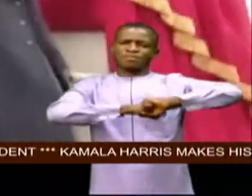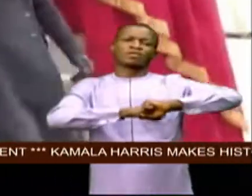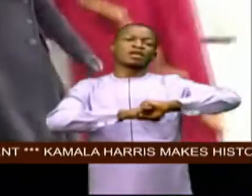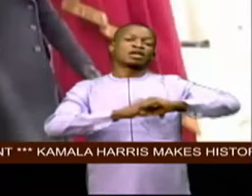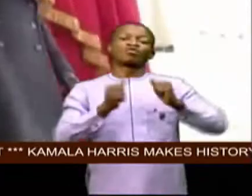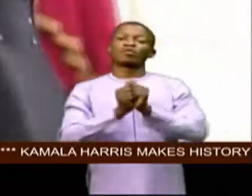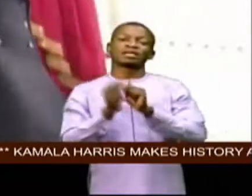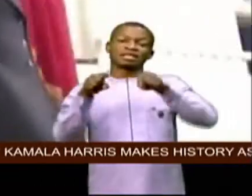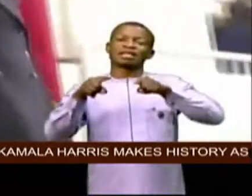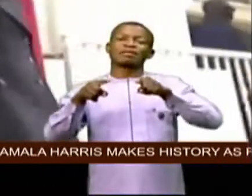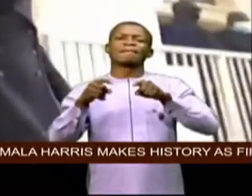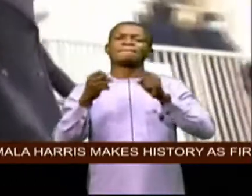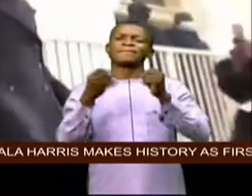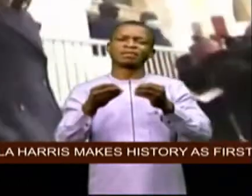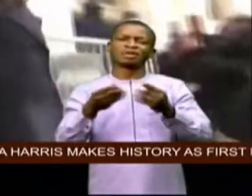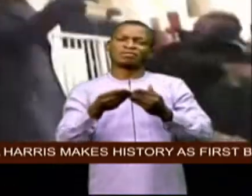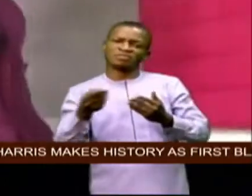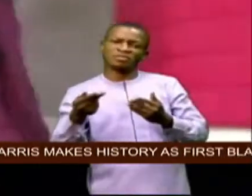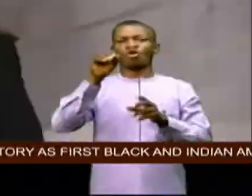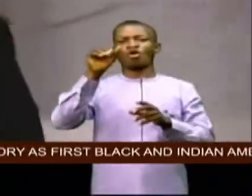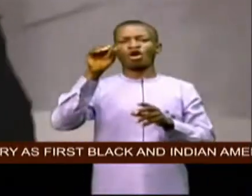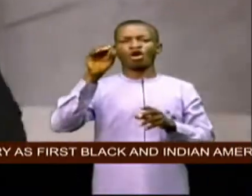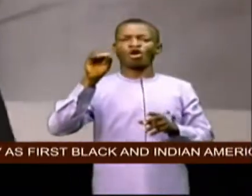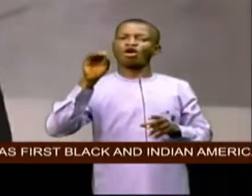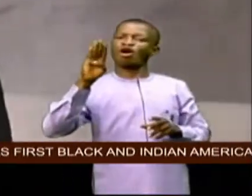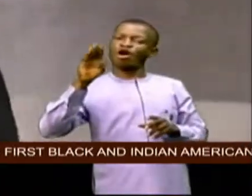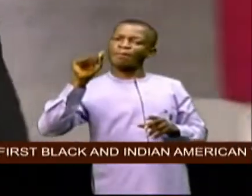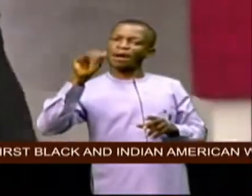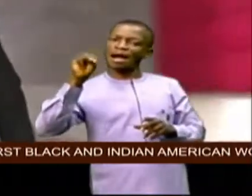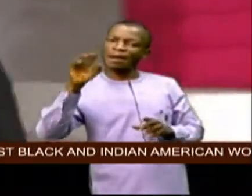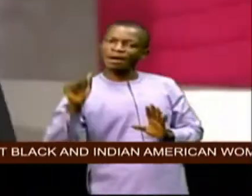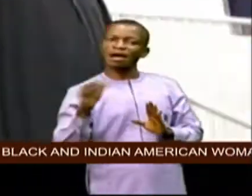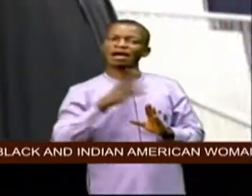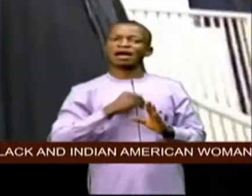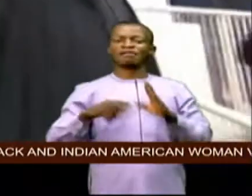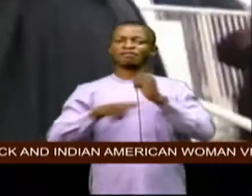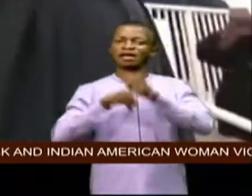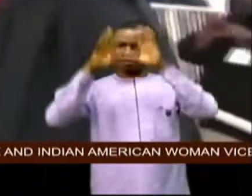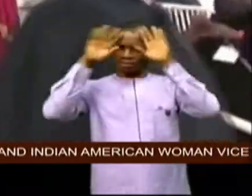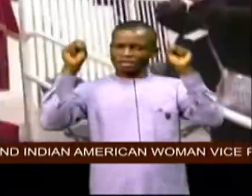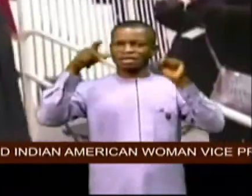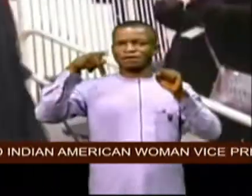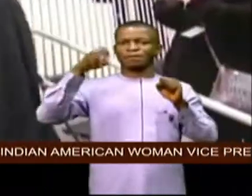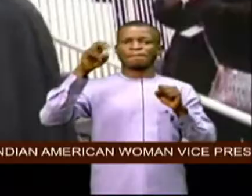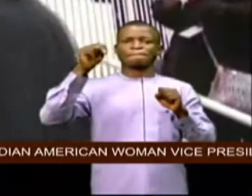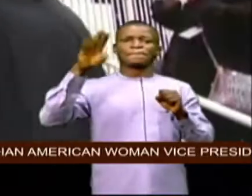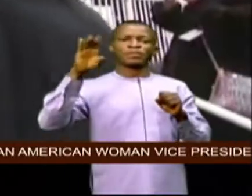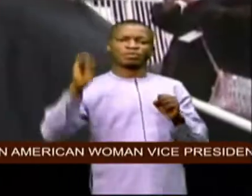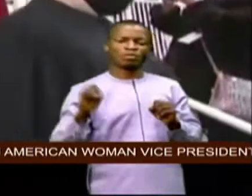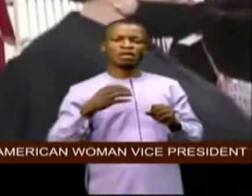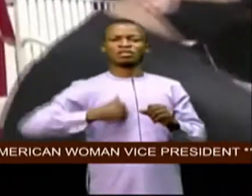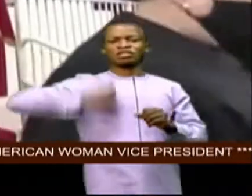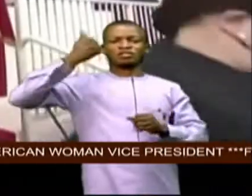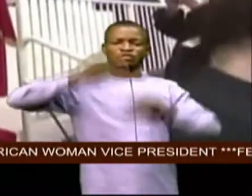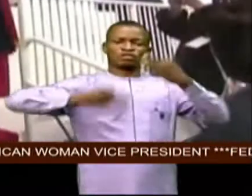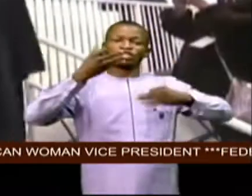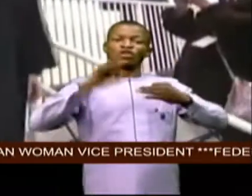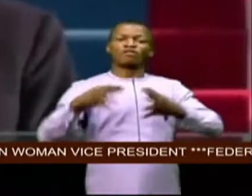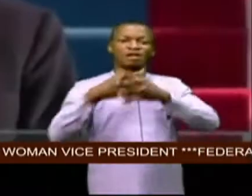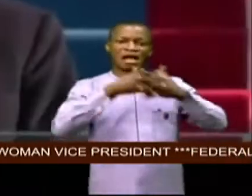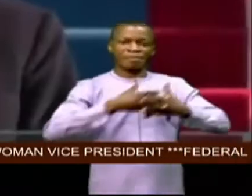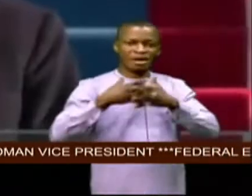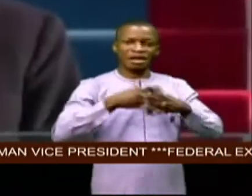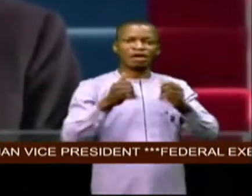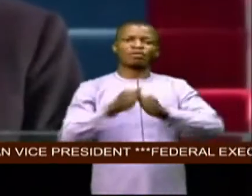few dignitaries including the clinton's or bus vice president mike pence chief justice of america and other justices